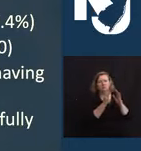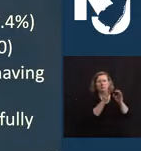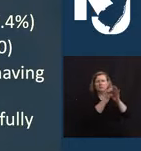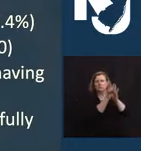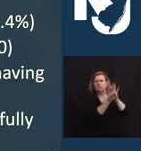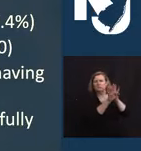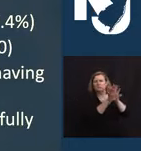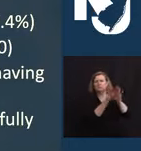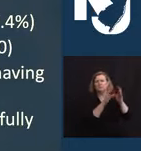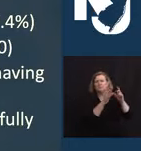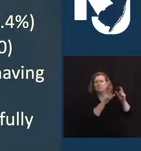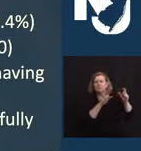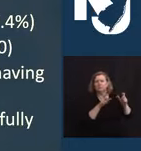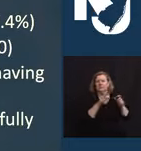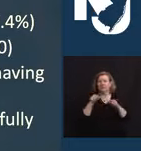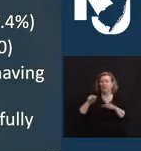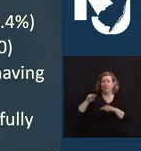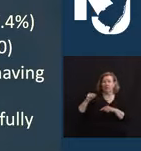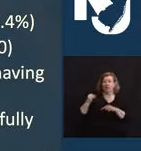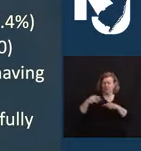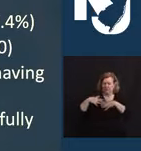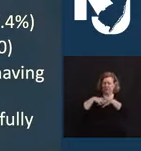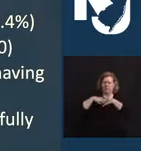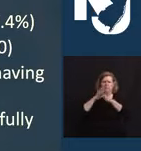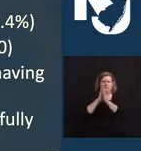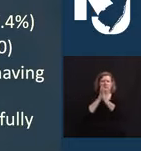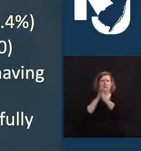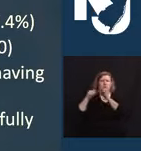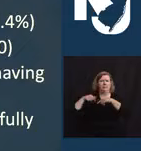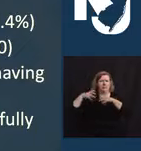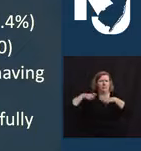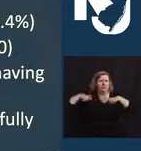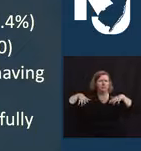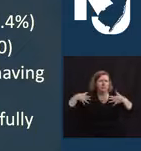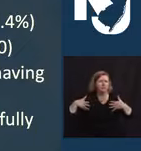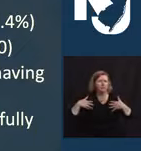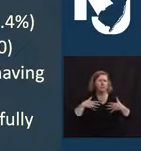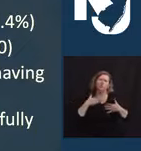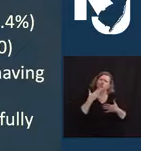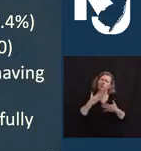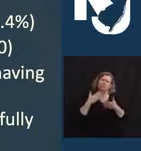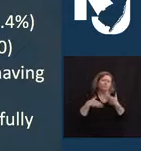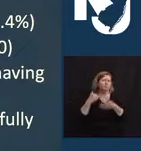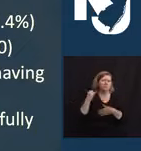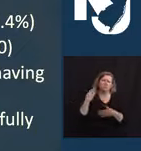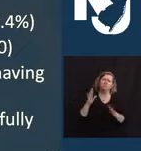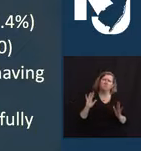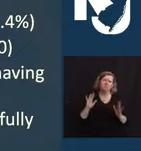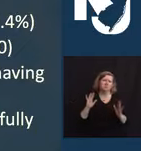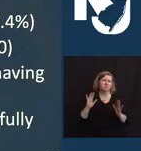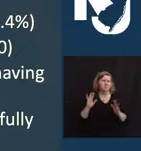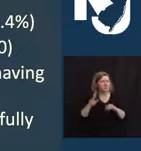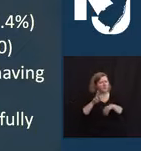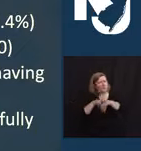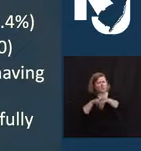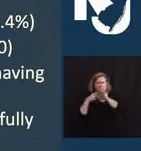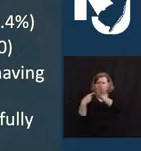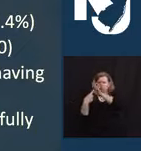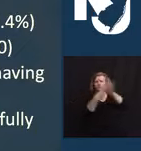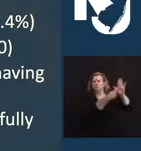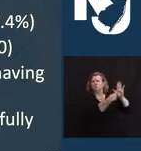with places like Bergen County or Essex County. So we are truly setting a national example here in New Jersey.